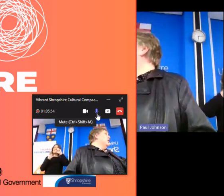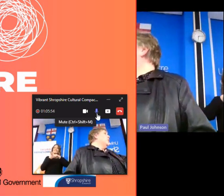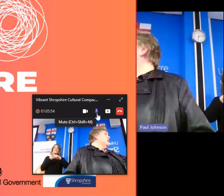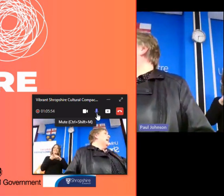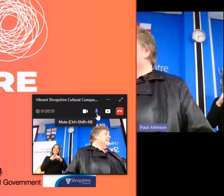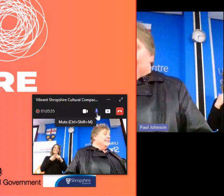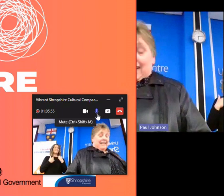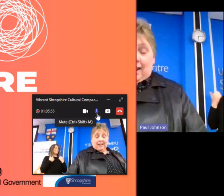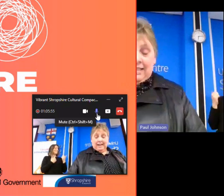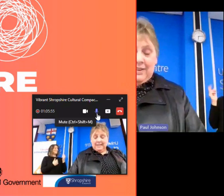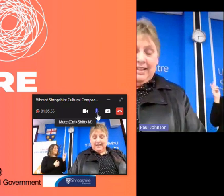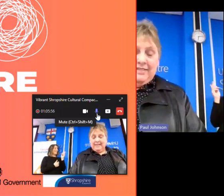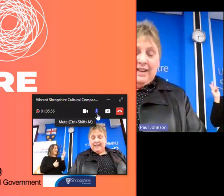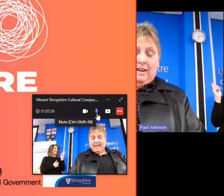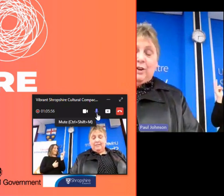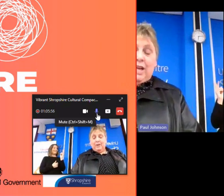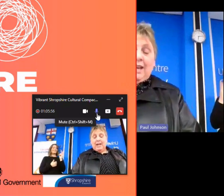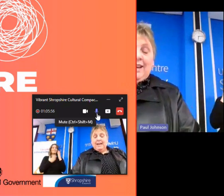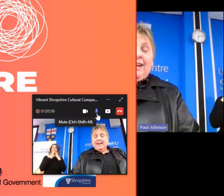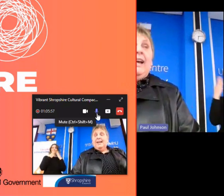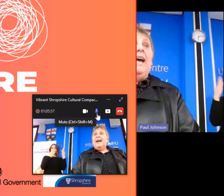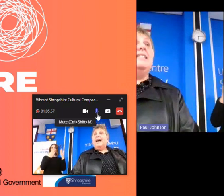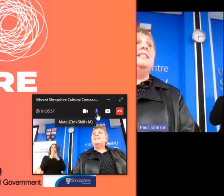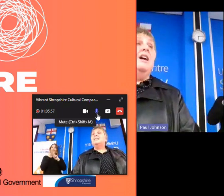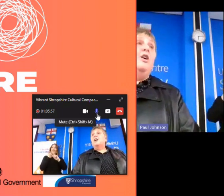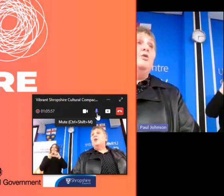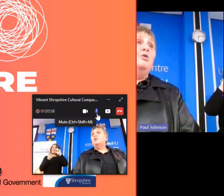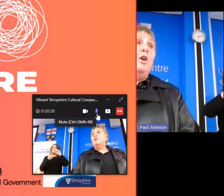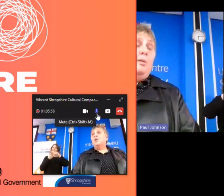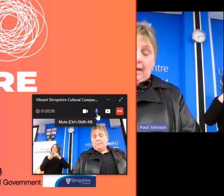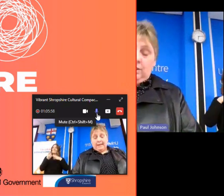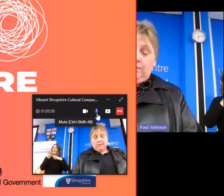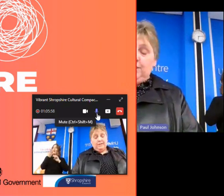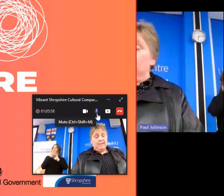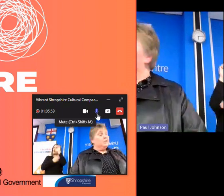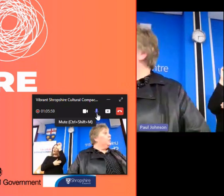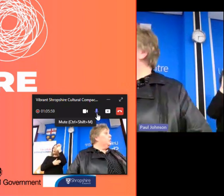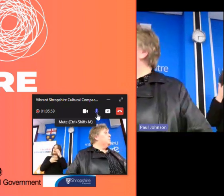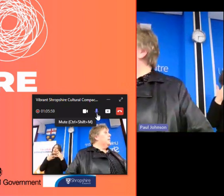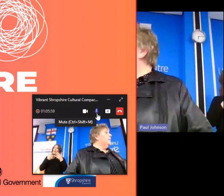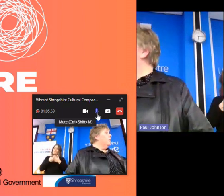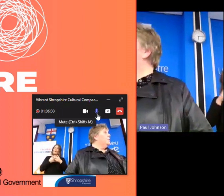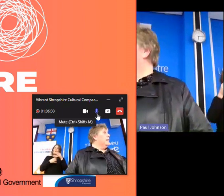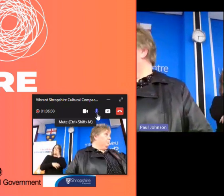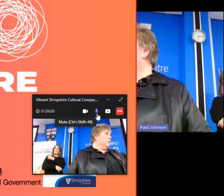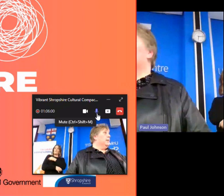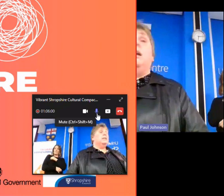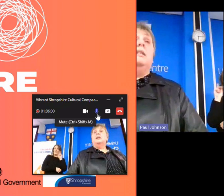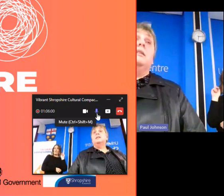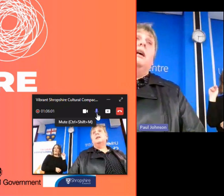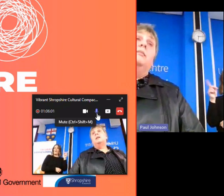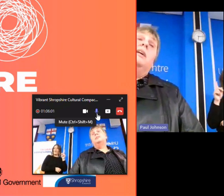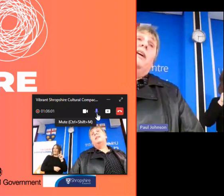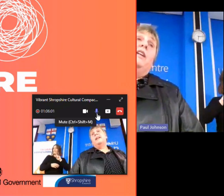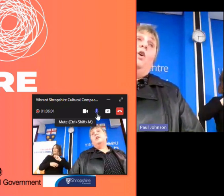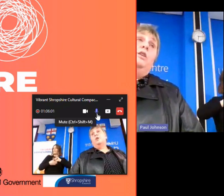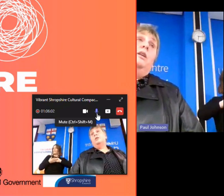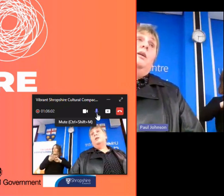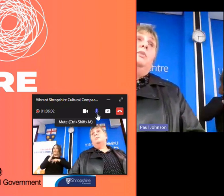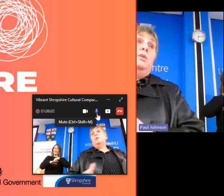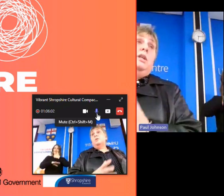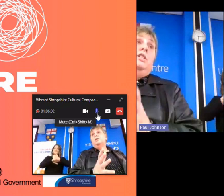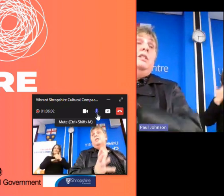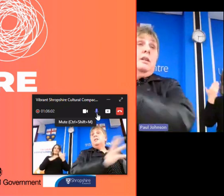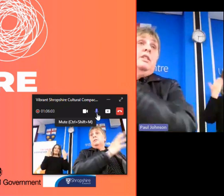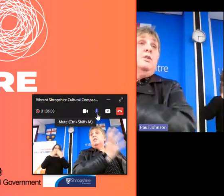convenient that you're all standing in a line it's very very helpful alice is our cultural compact officer so she's been involved in putting tonight's um event